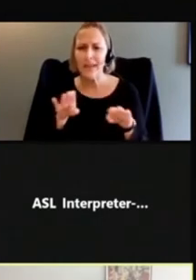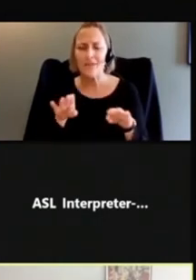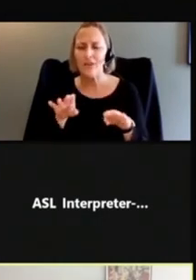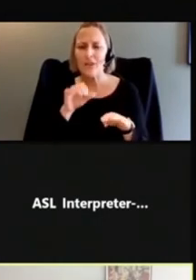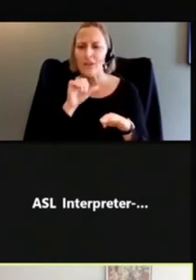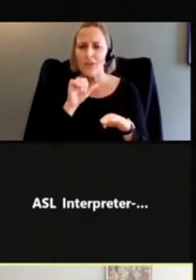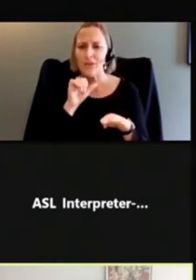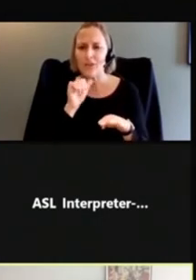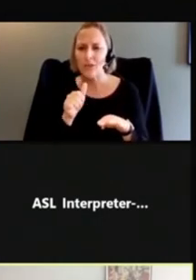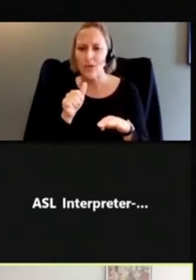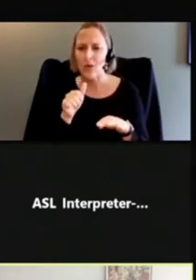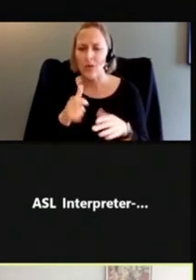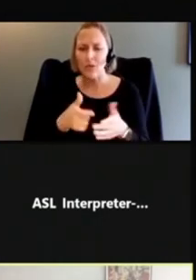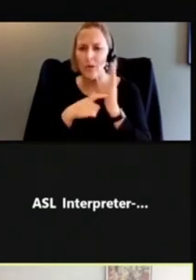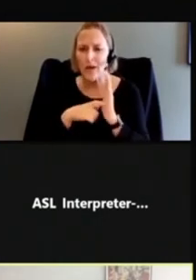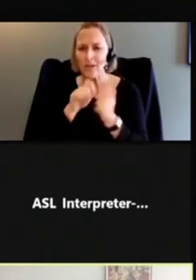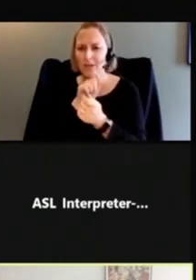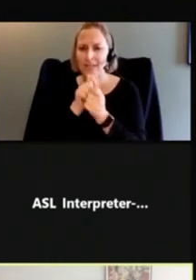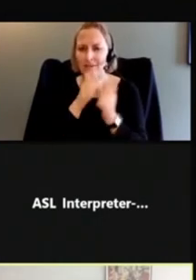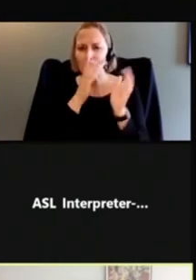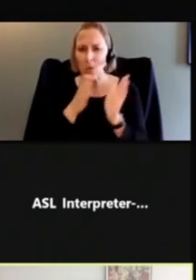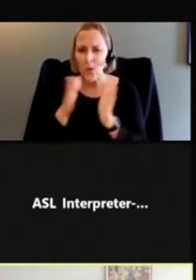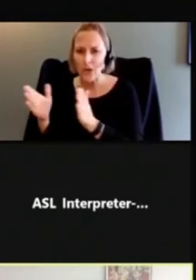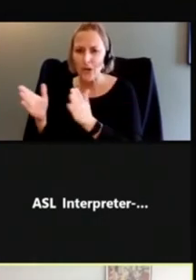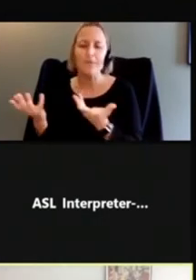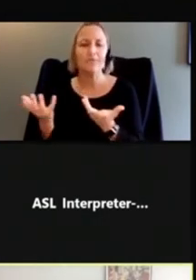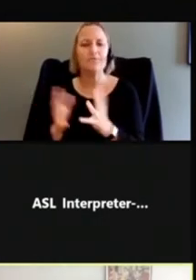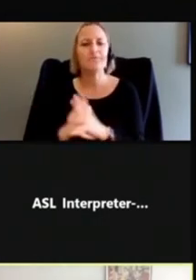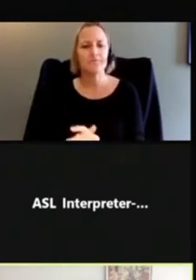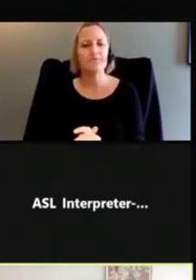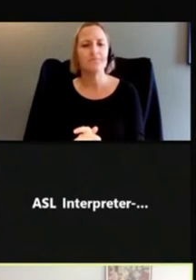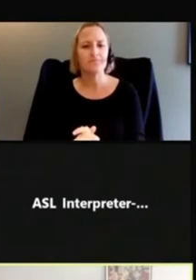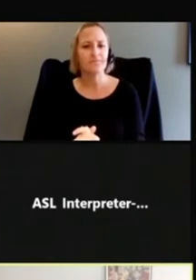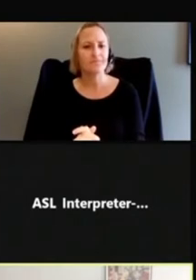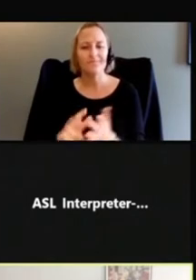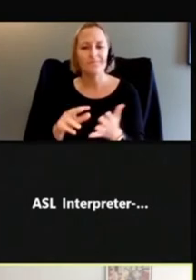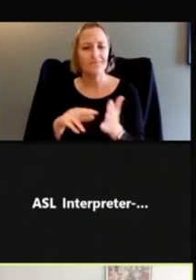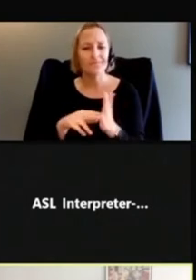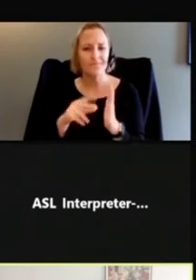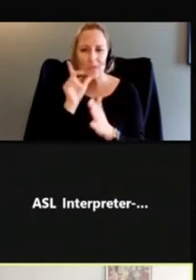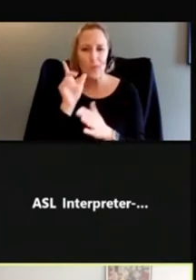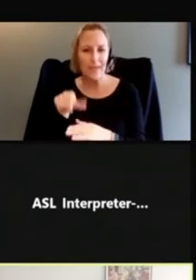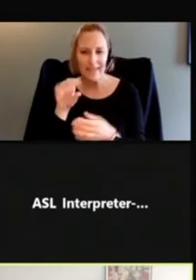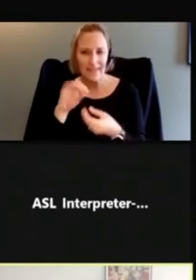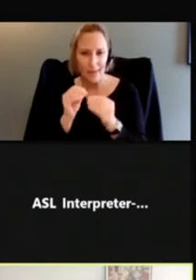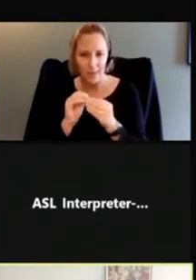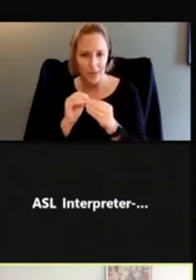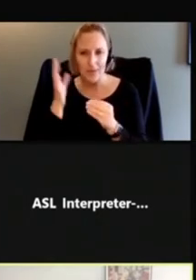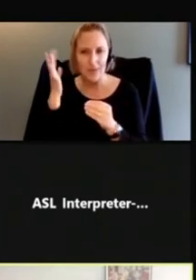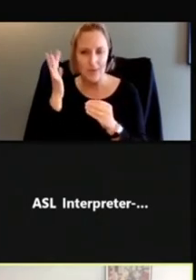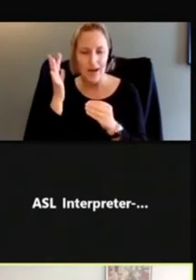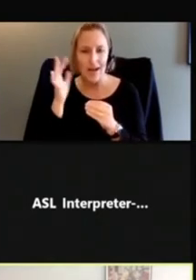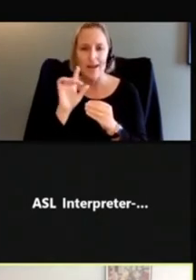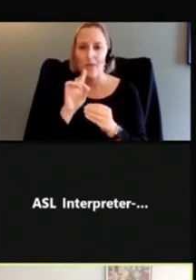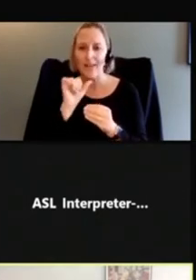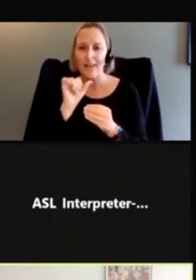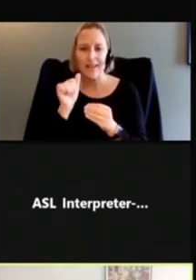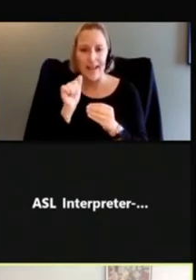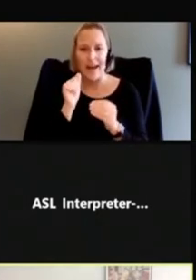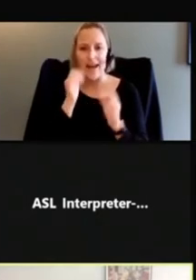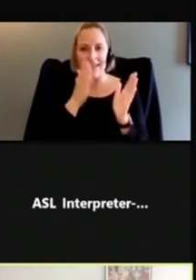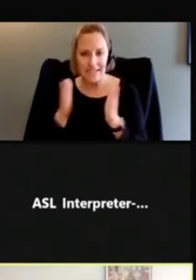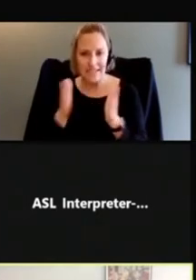spread of COVID-19 and stay safe. So these don't actually need numbers because it's not really a sequence of events.